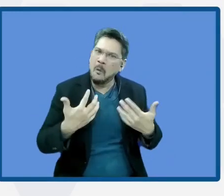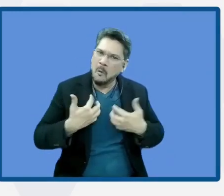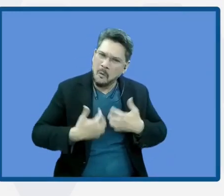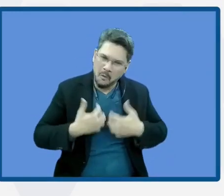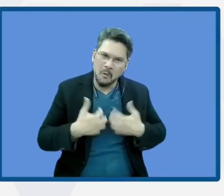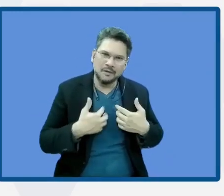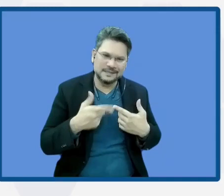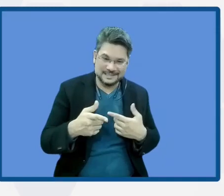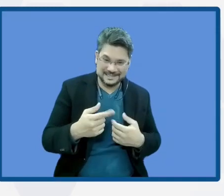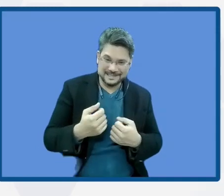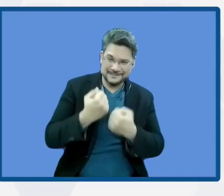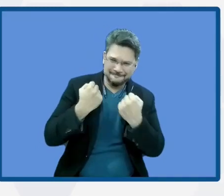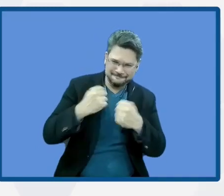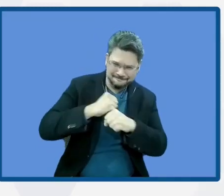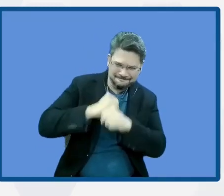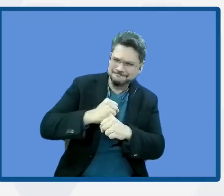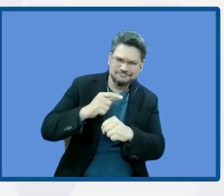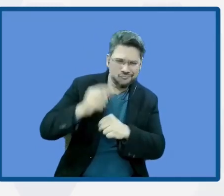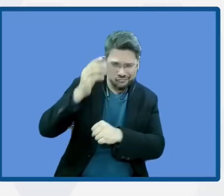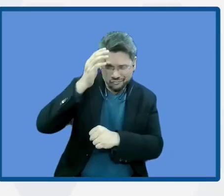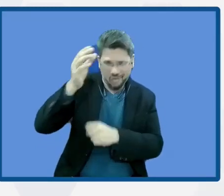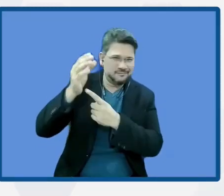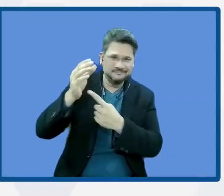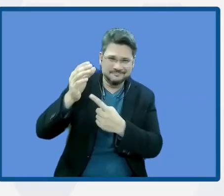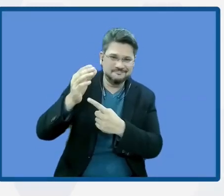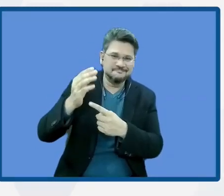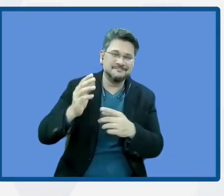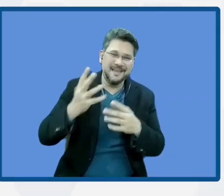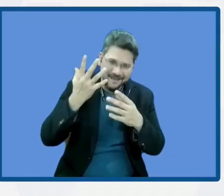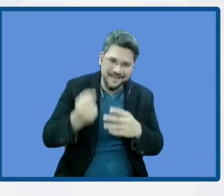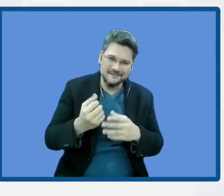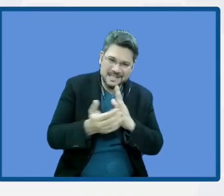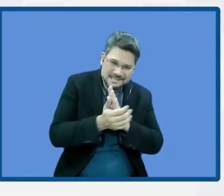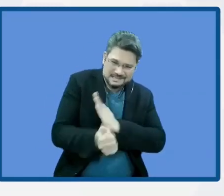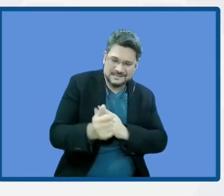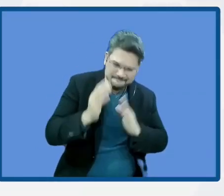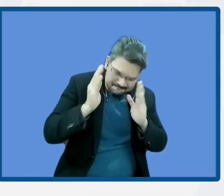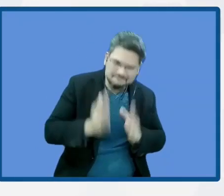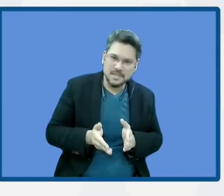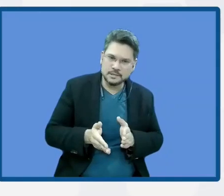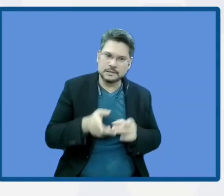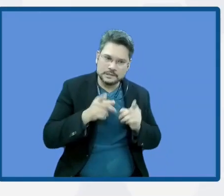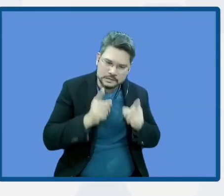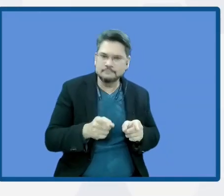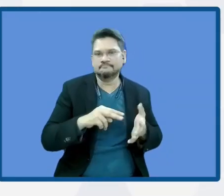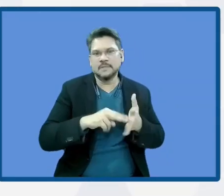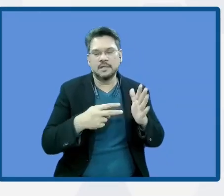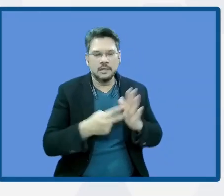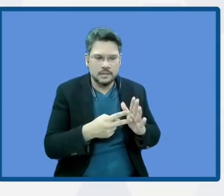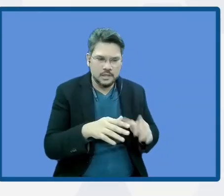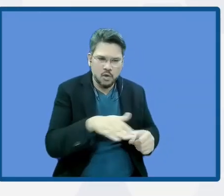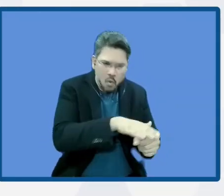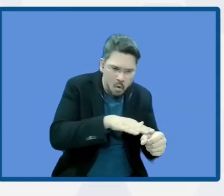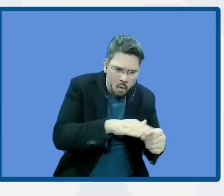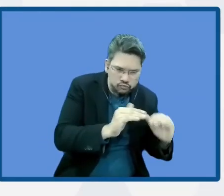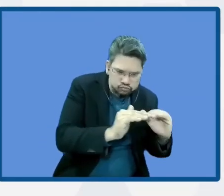a skill. So we need to help to strengthen it from the local level to the national level and then to the